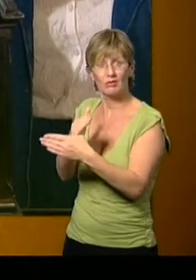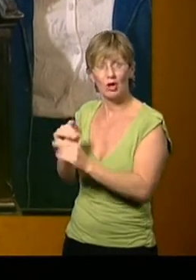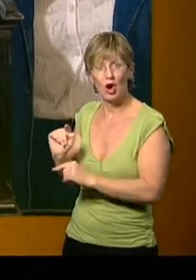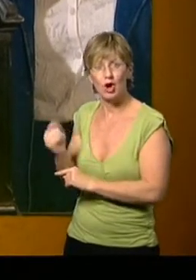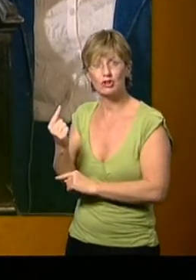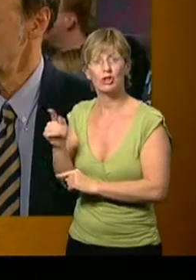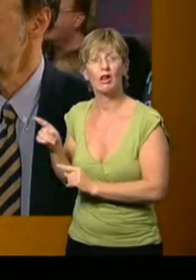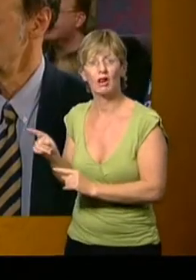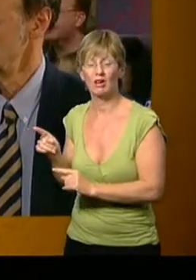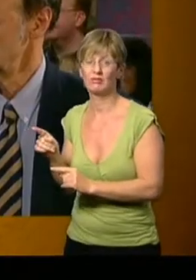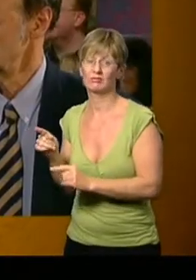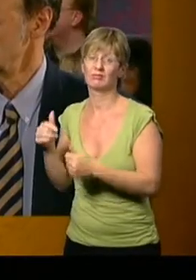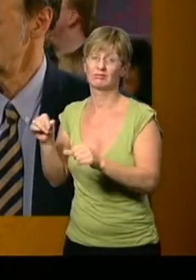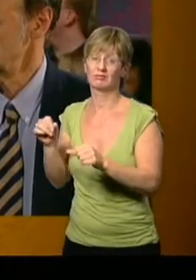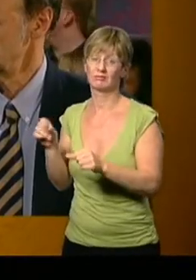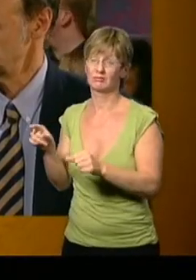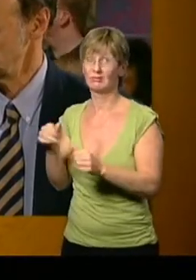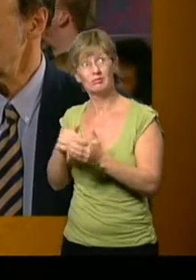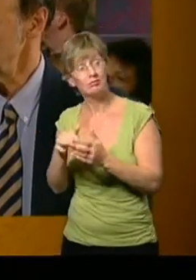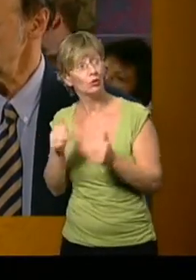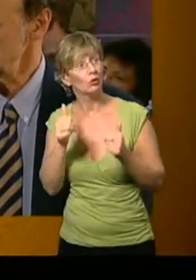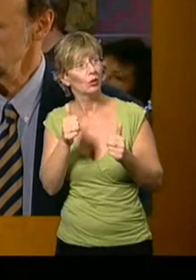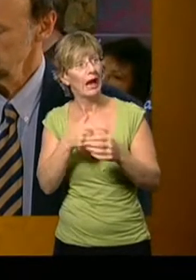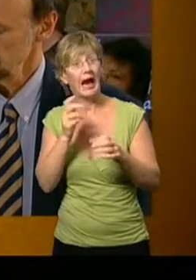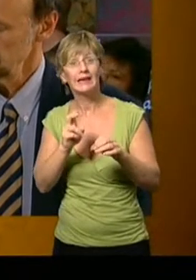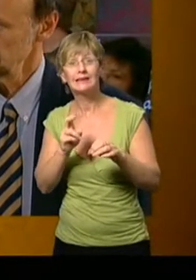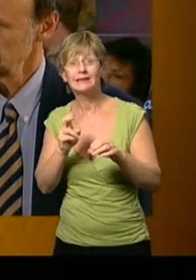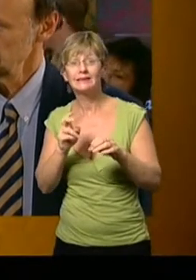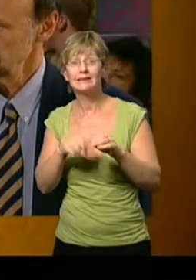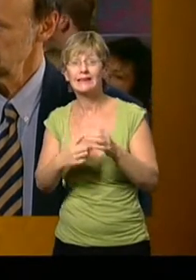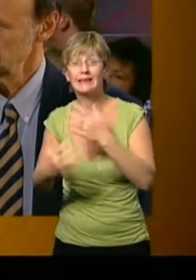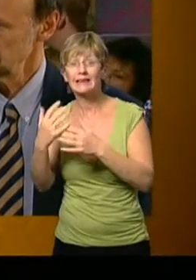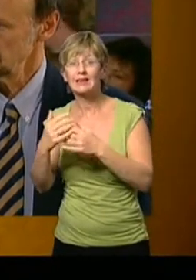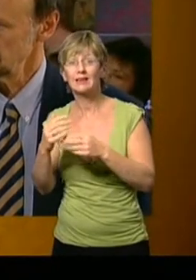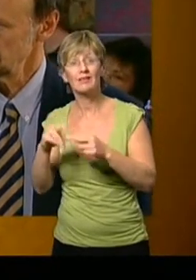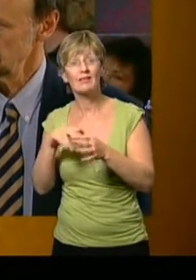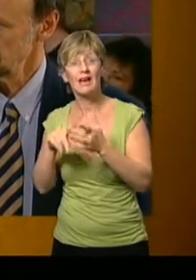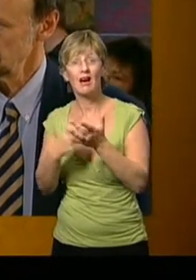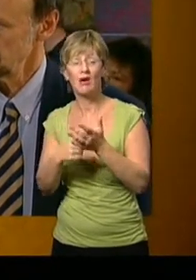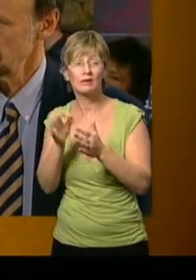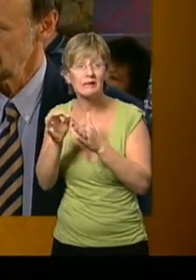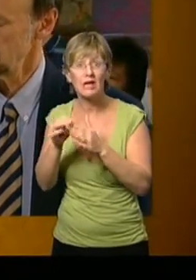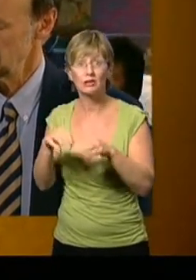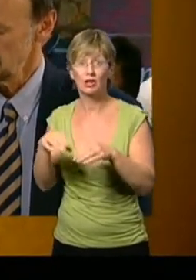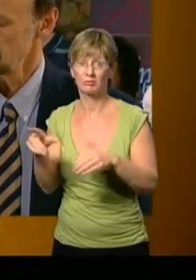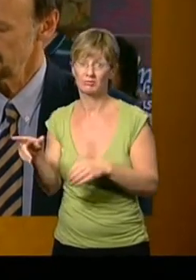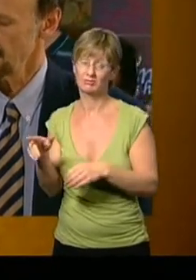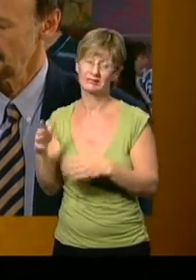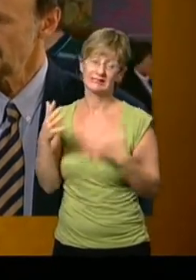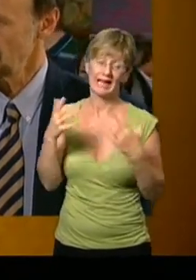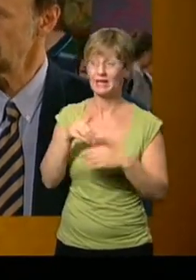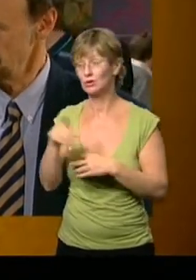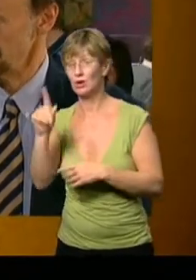it's done, it's the sort of thing that, at a good antiques fair and a specialist shop, would be making £10,000, £11,000. Right.